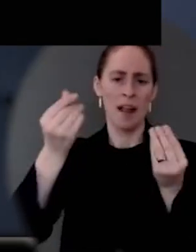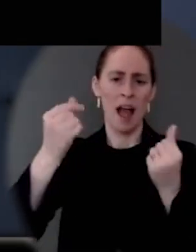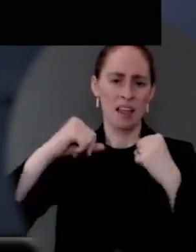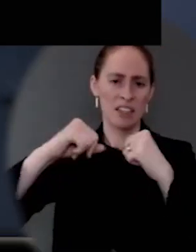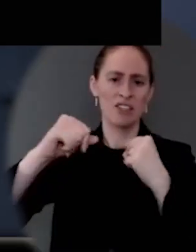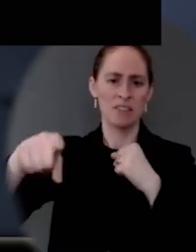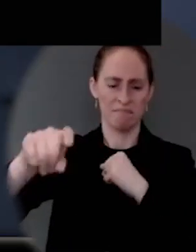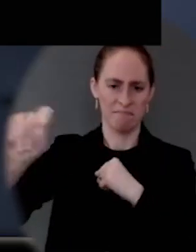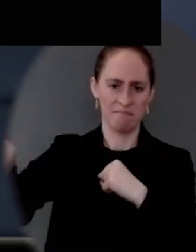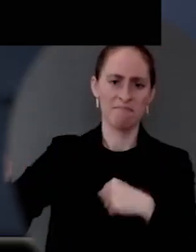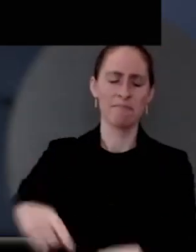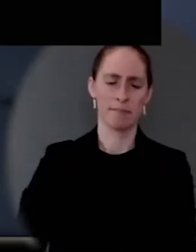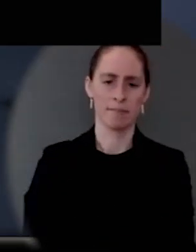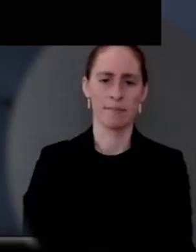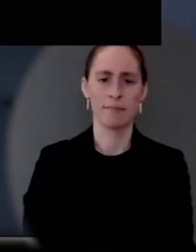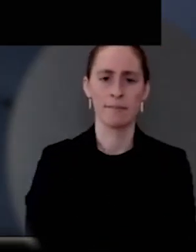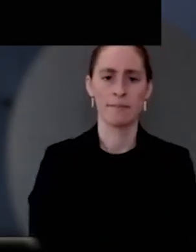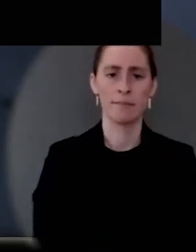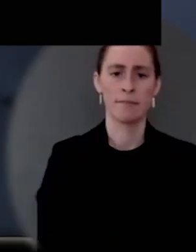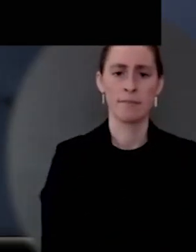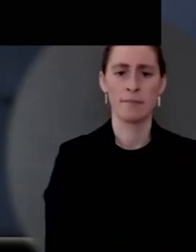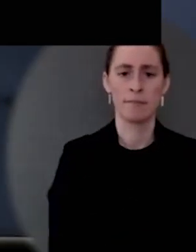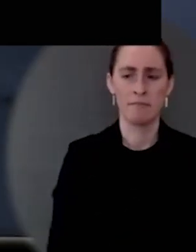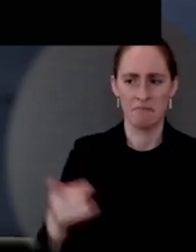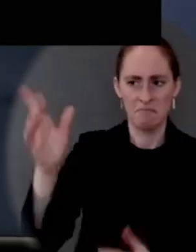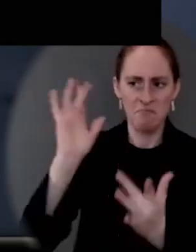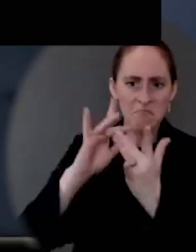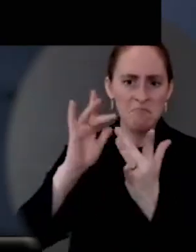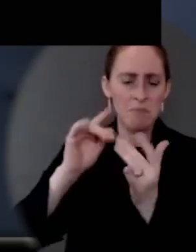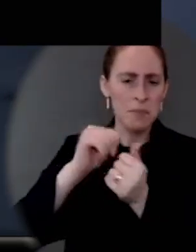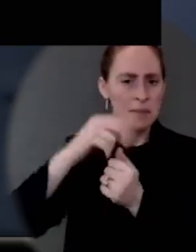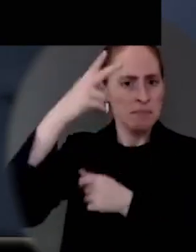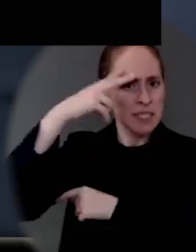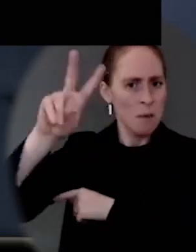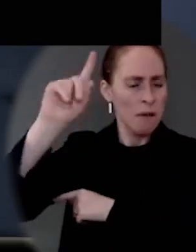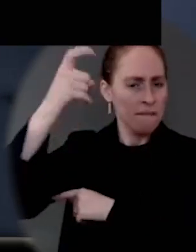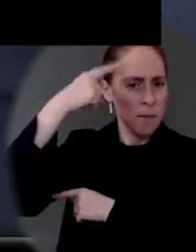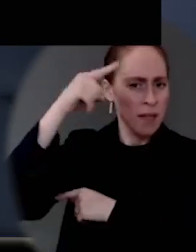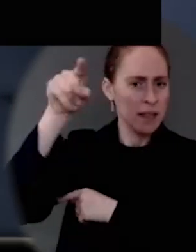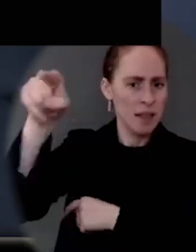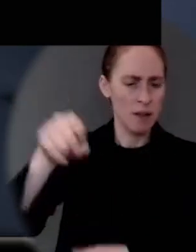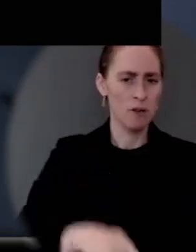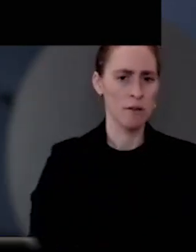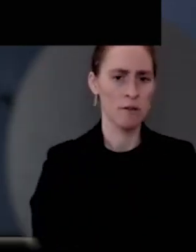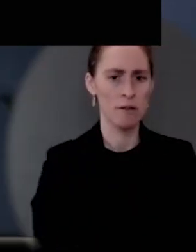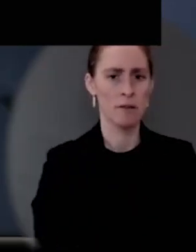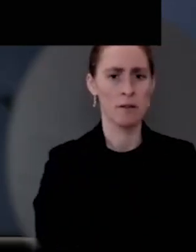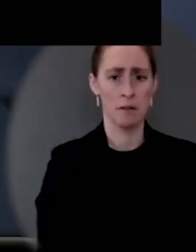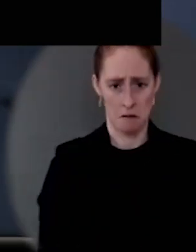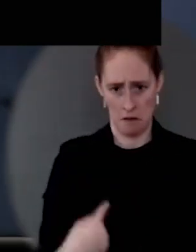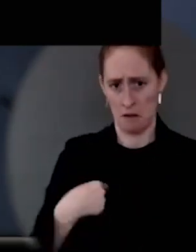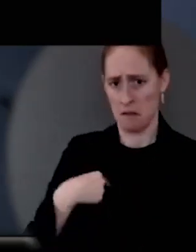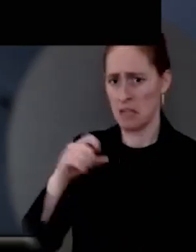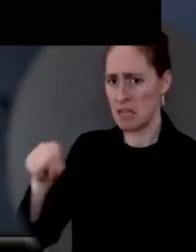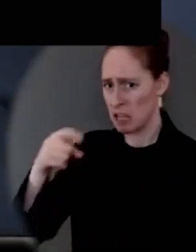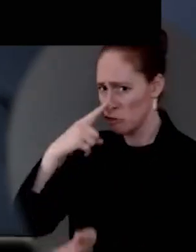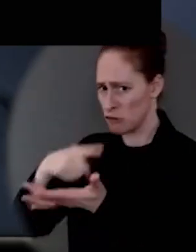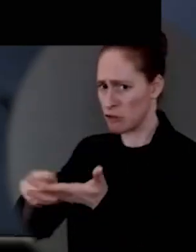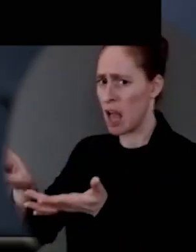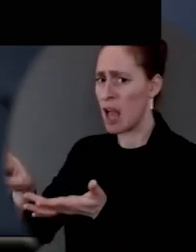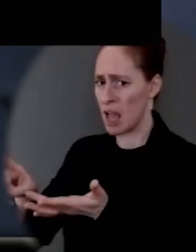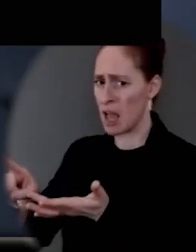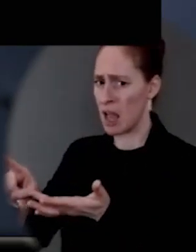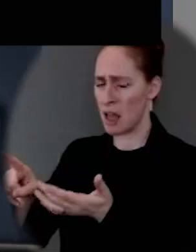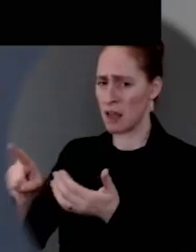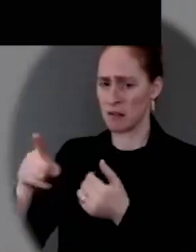them for any more detail about a connection with the Mexican government. Or the Vice President at this point? I can I can check and see. But I suspect that conversation would first happen through the